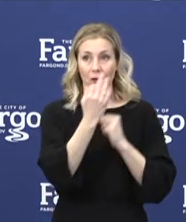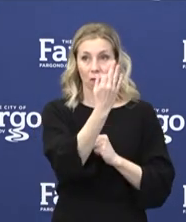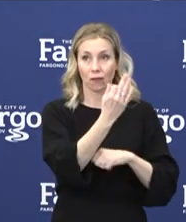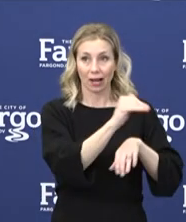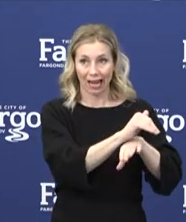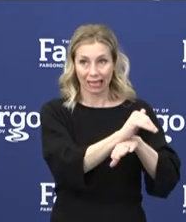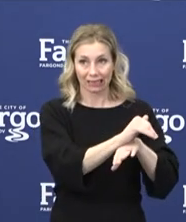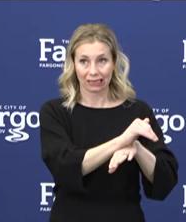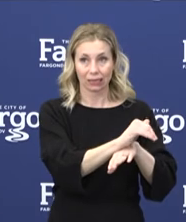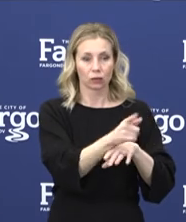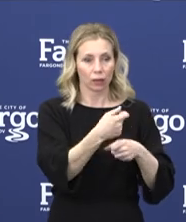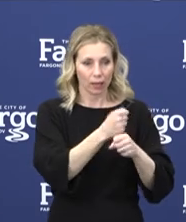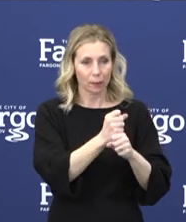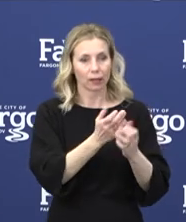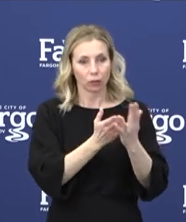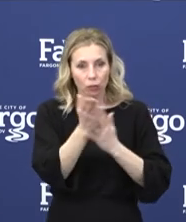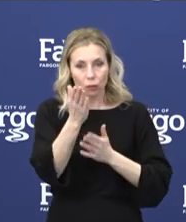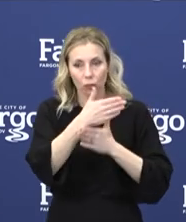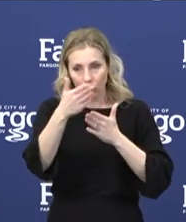so they can make it through the weekend.